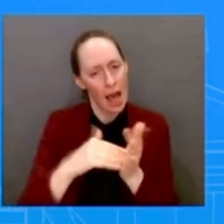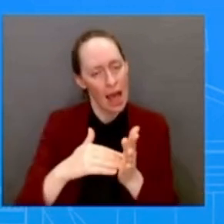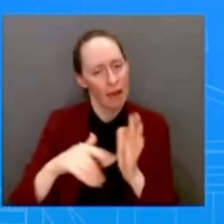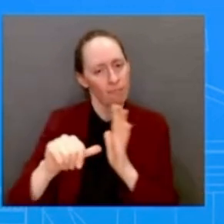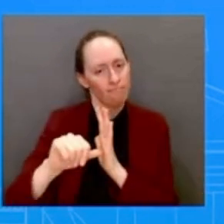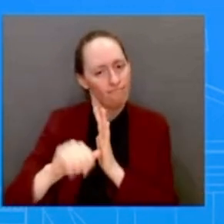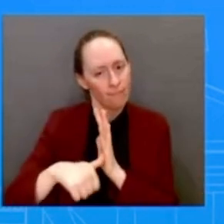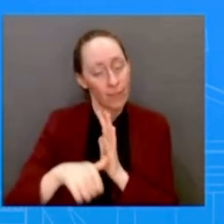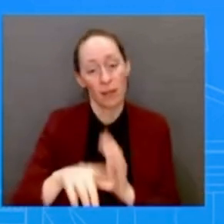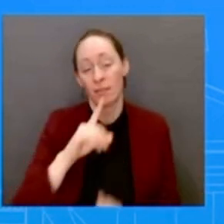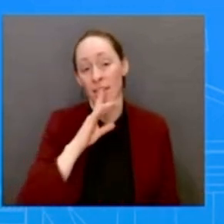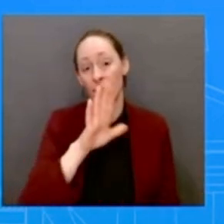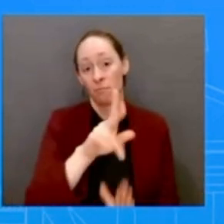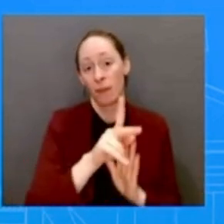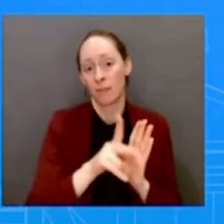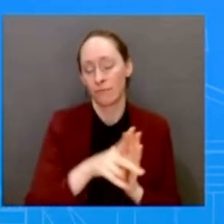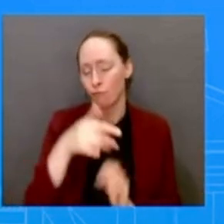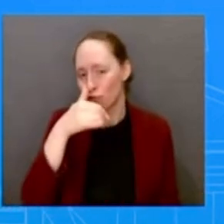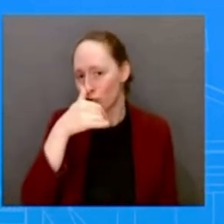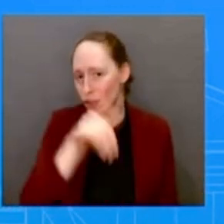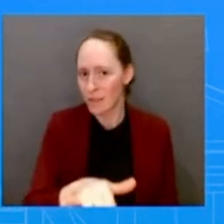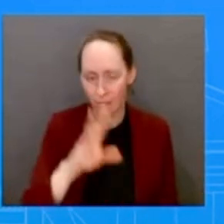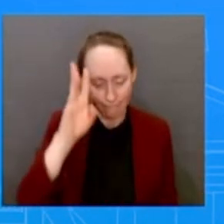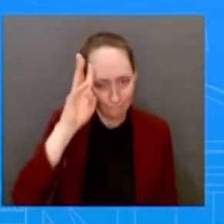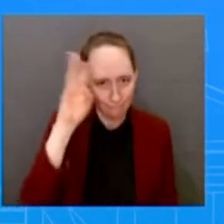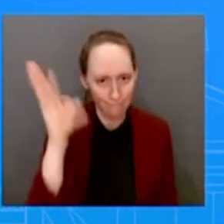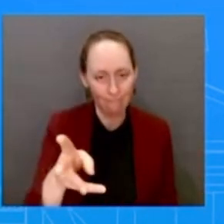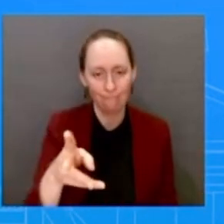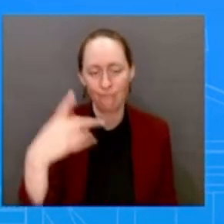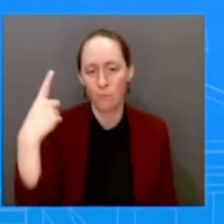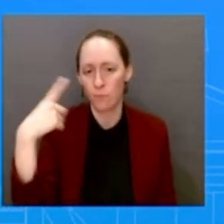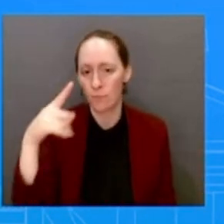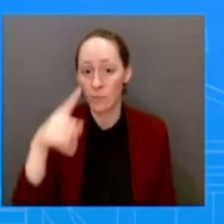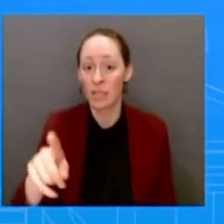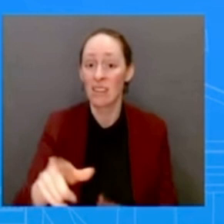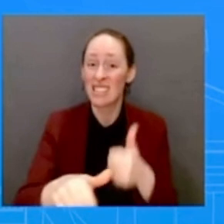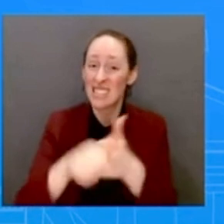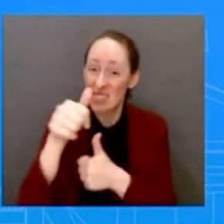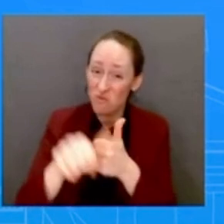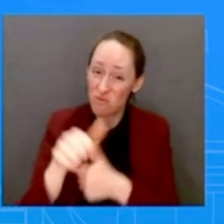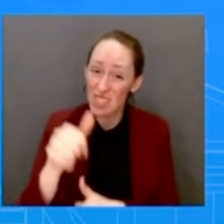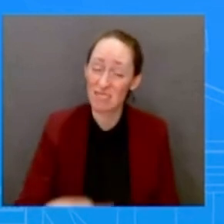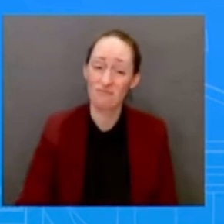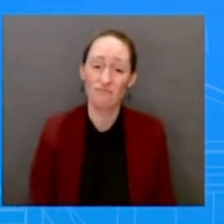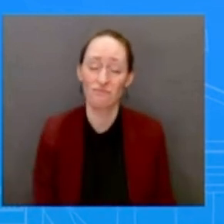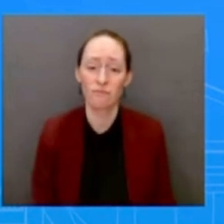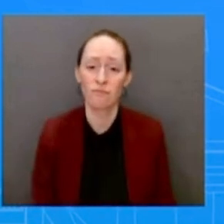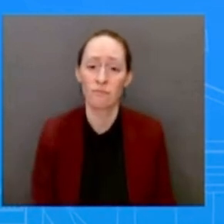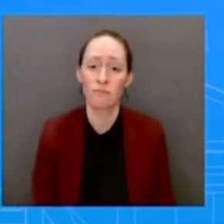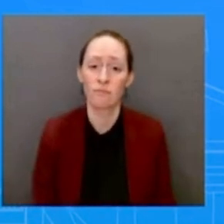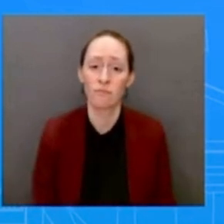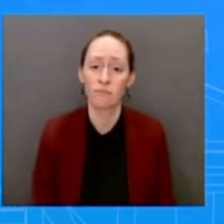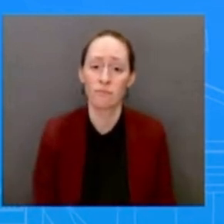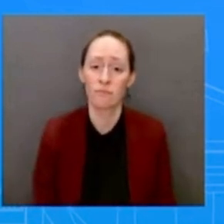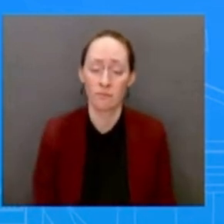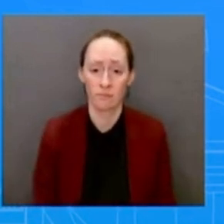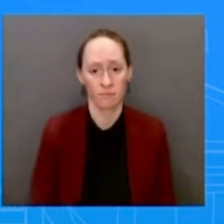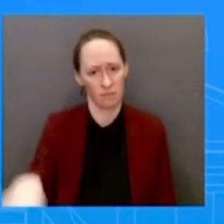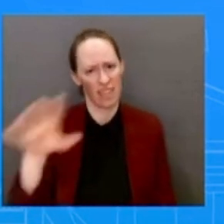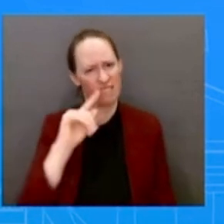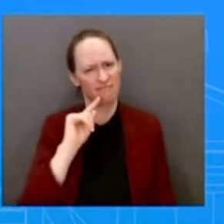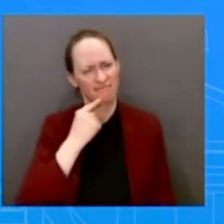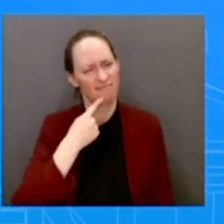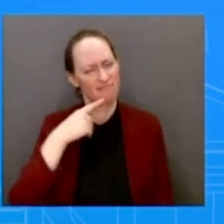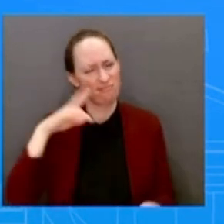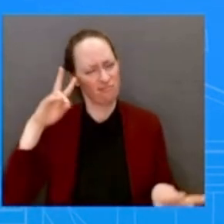unnecessary. They are dangerous. They are, they vilify our fellow Americans. And at the time